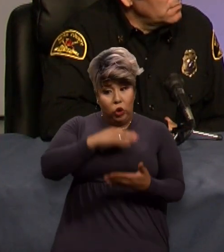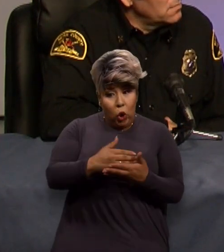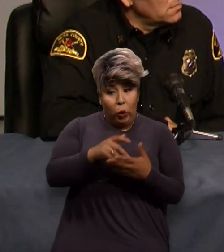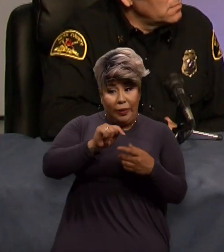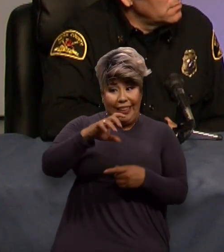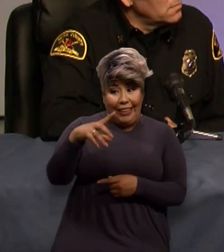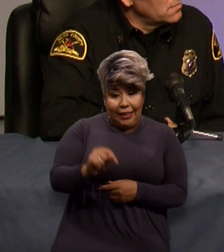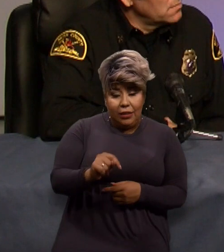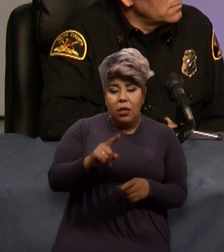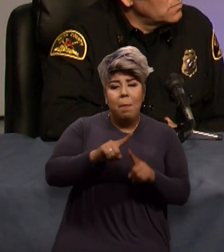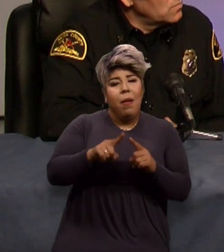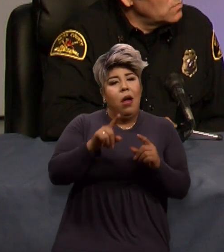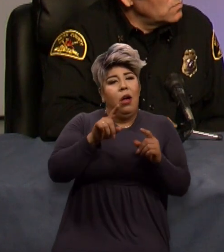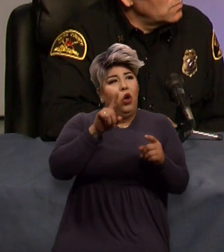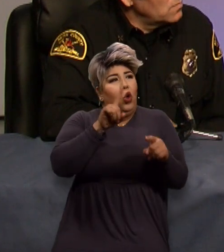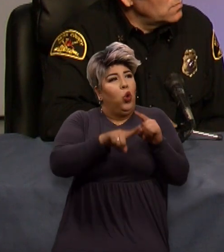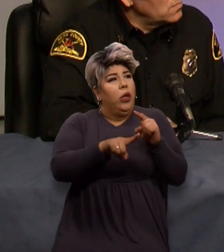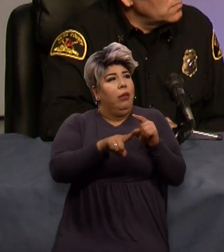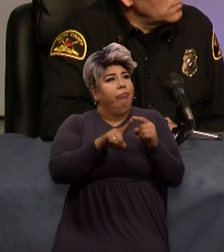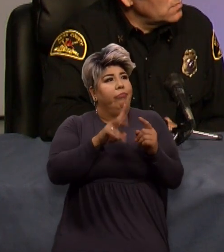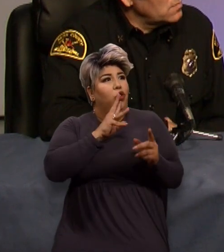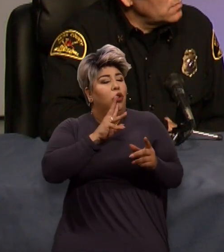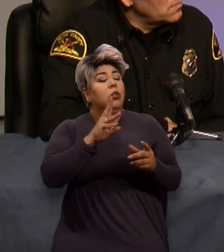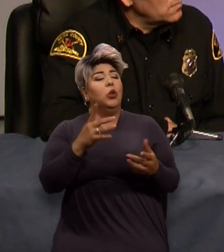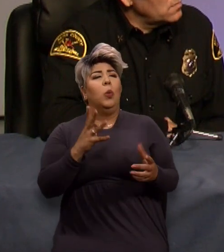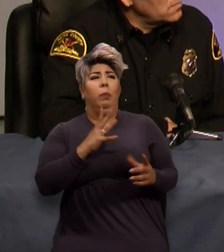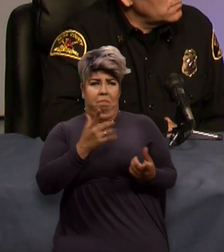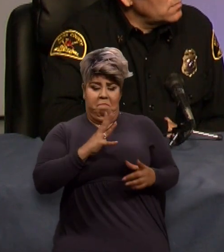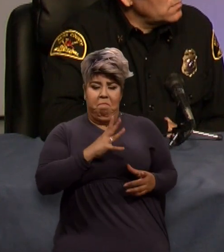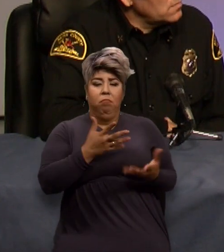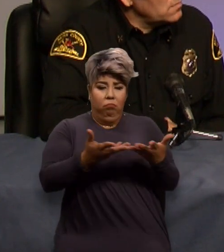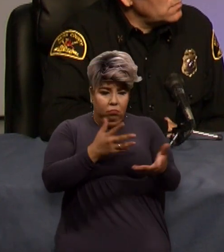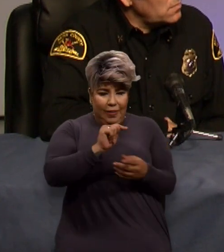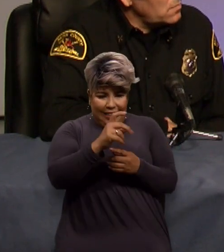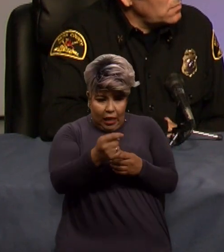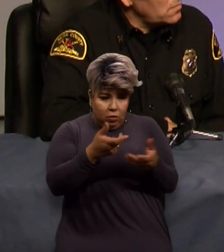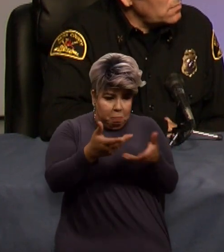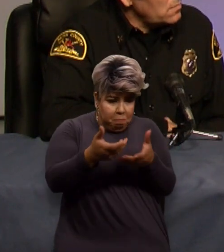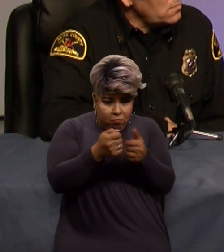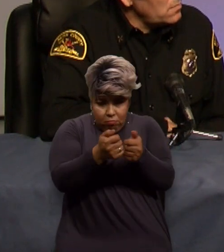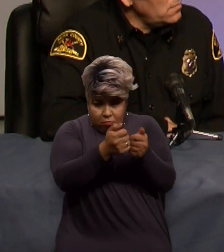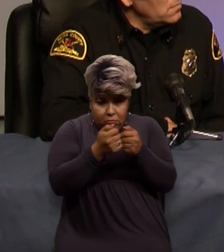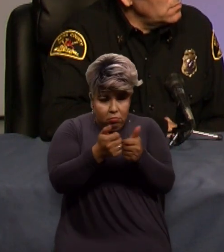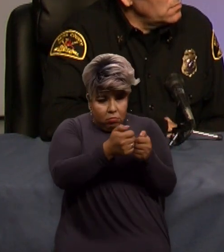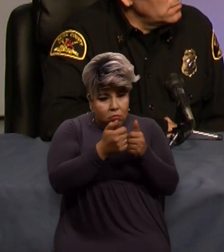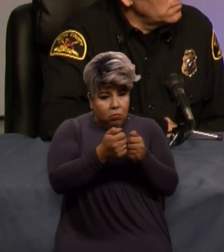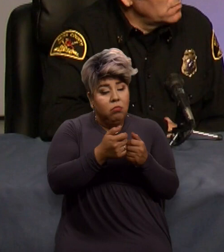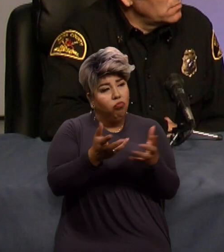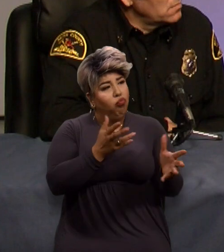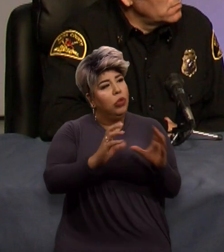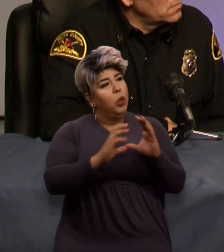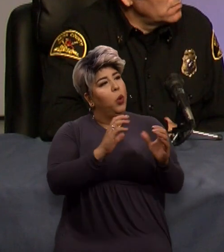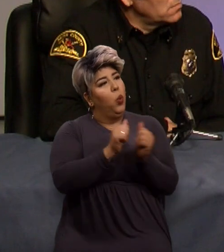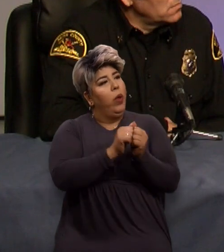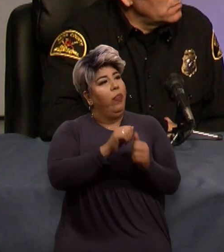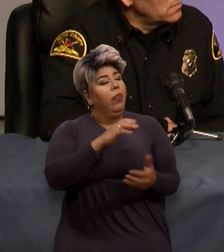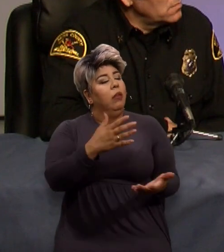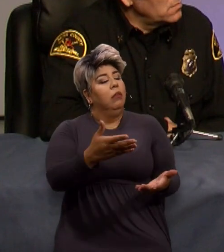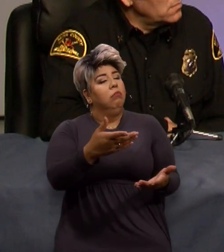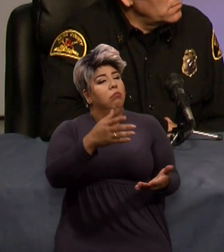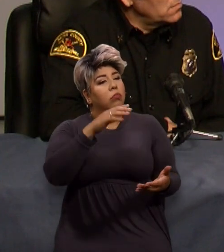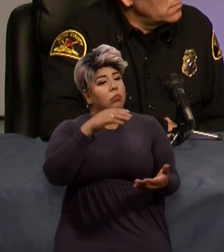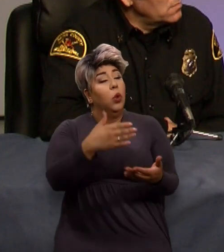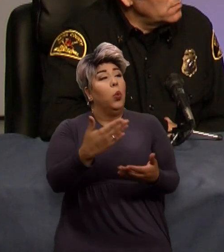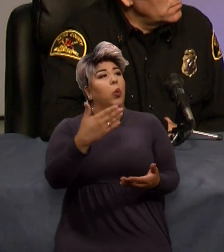couldn't get out to us. So we were able to text her back and use the texting feature to talk to her, find out that the